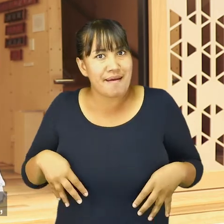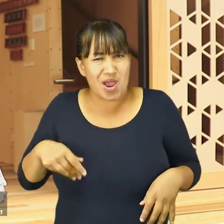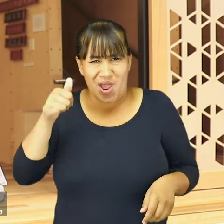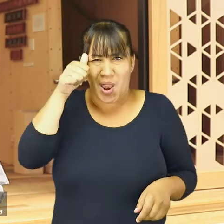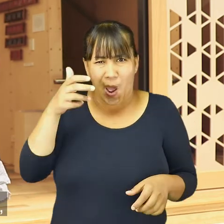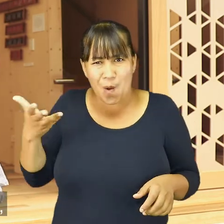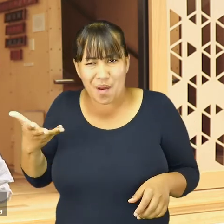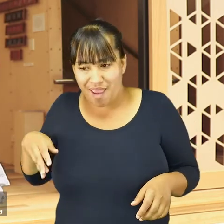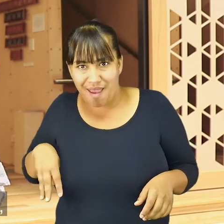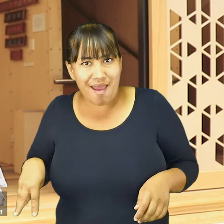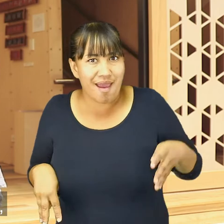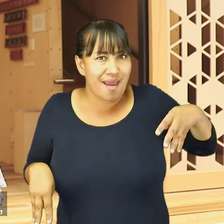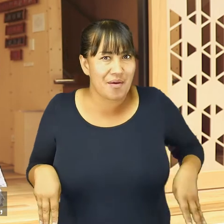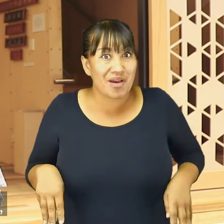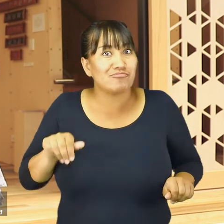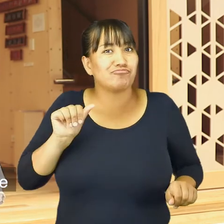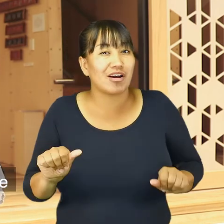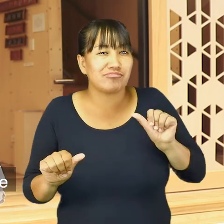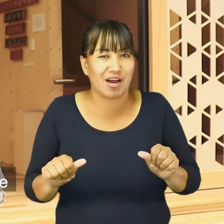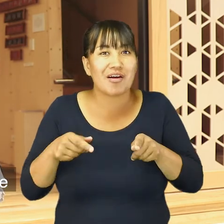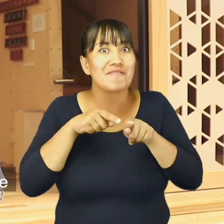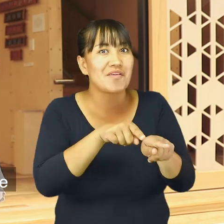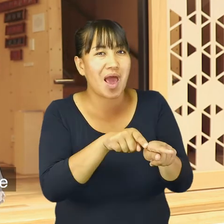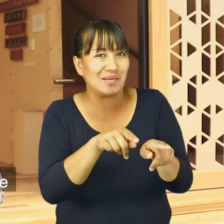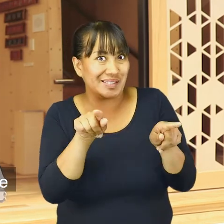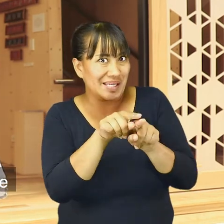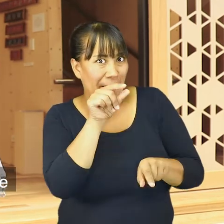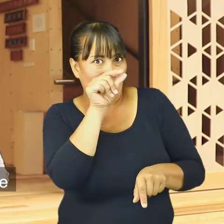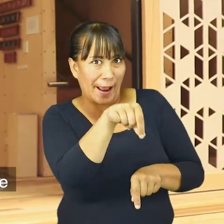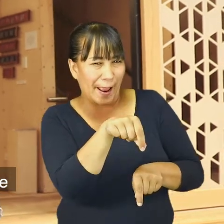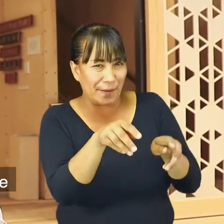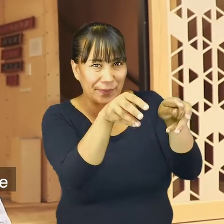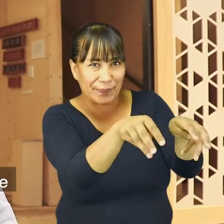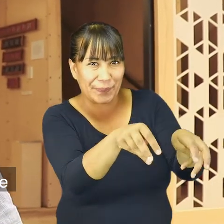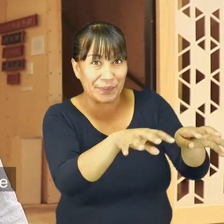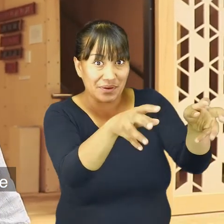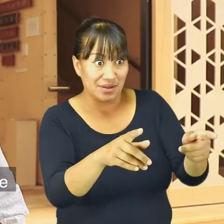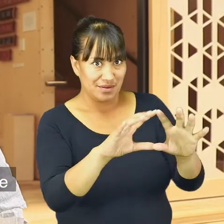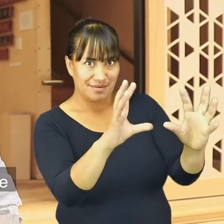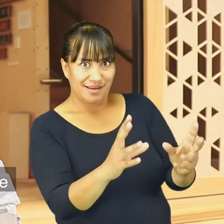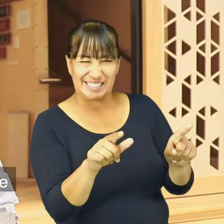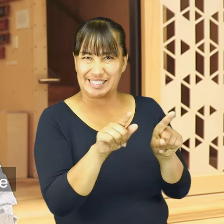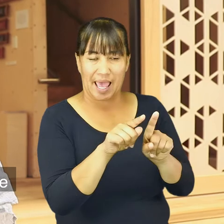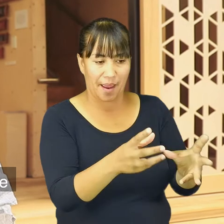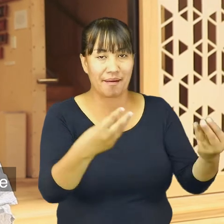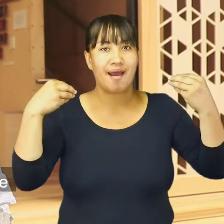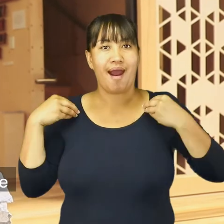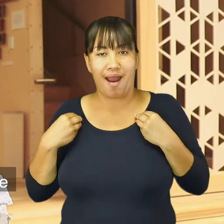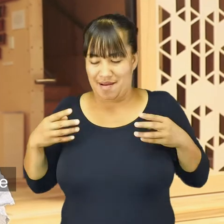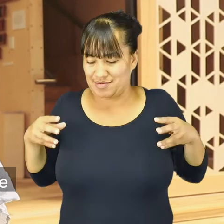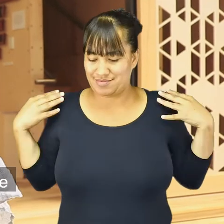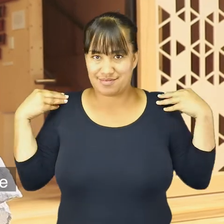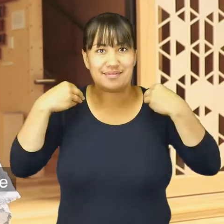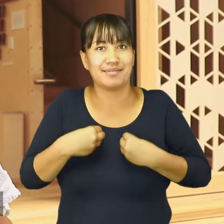then I have left and right that I can use, kind of apply it to the, to the base of my